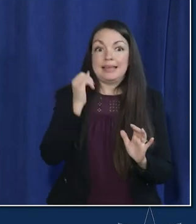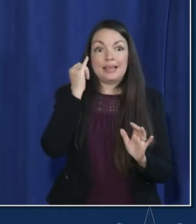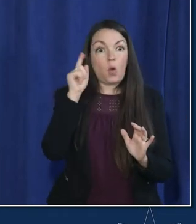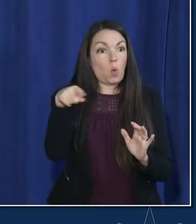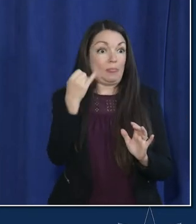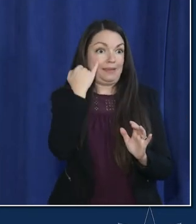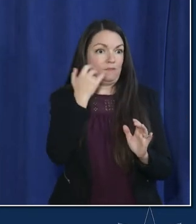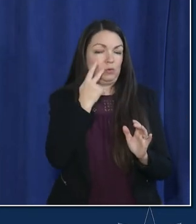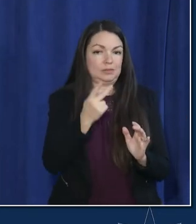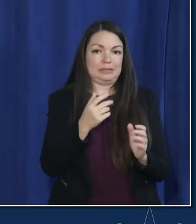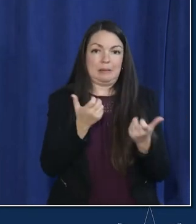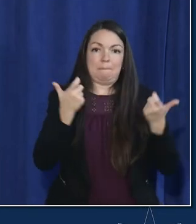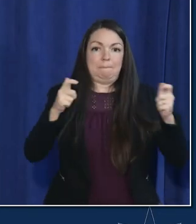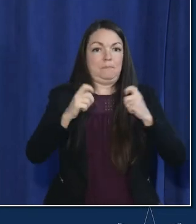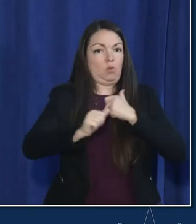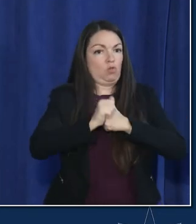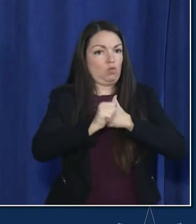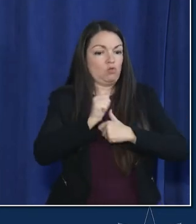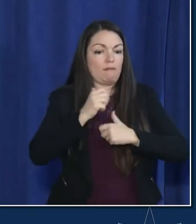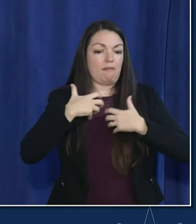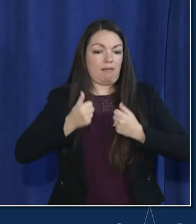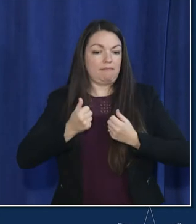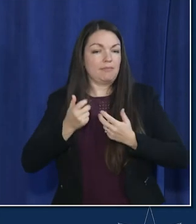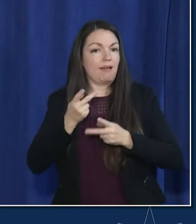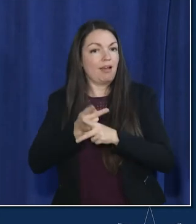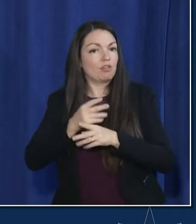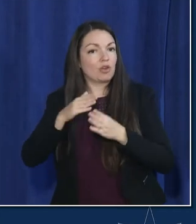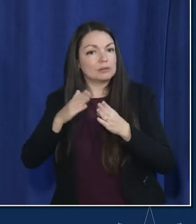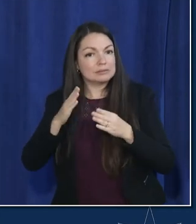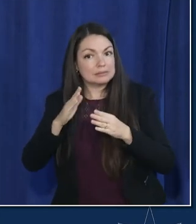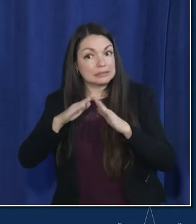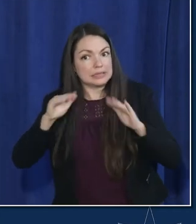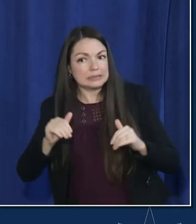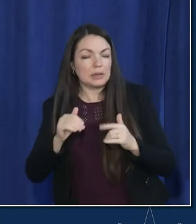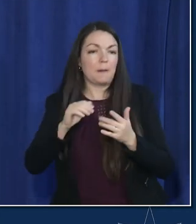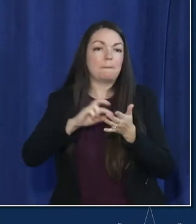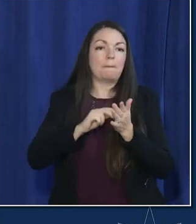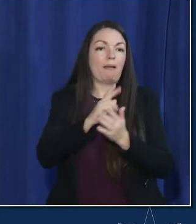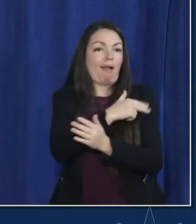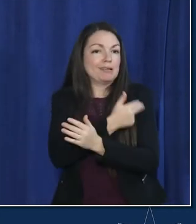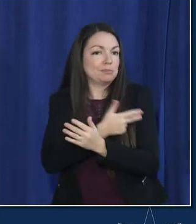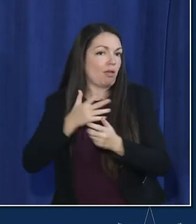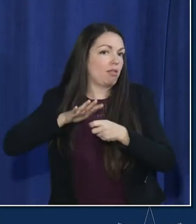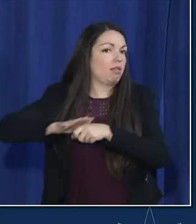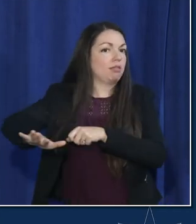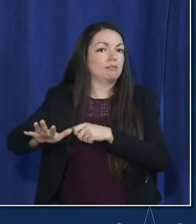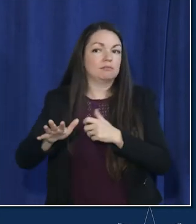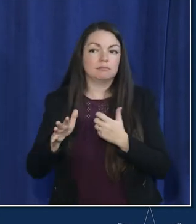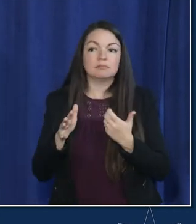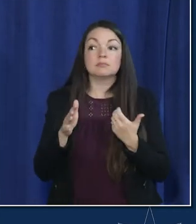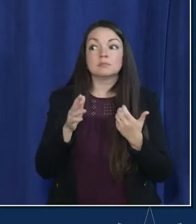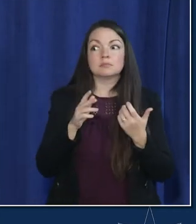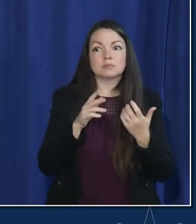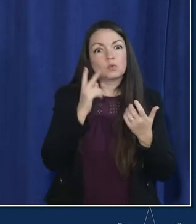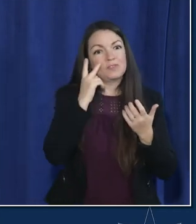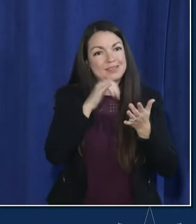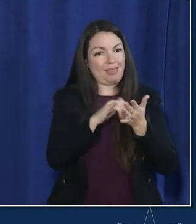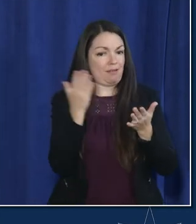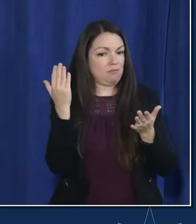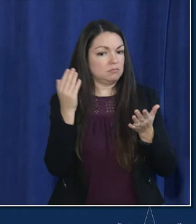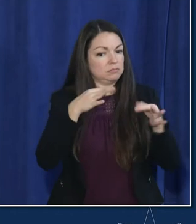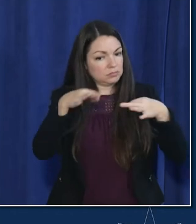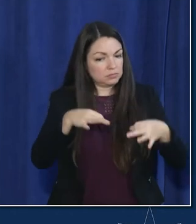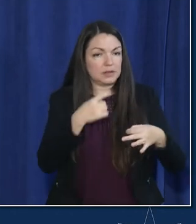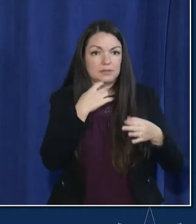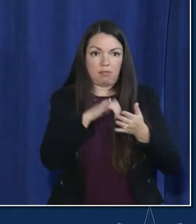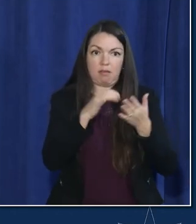to our health care system that we that's what we've said all along where uh you can't and i've seen this sort of firsthand what happens when a health care system gets overwhelmed